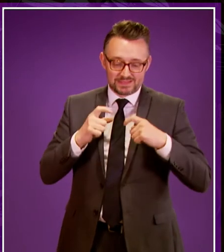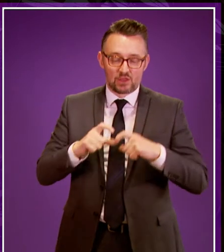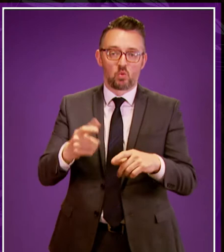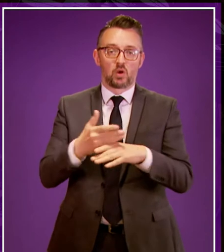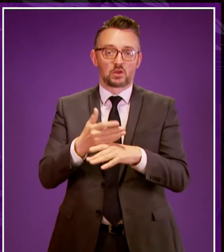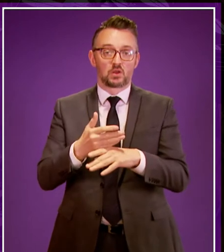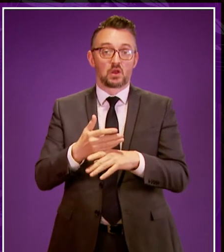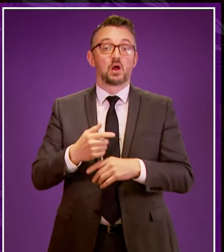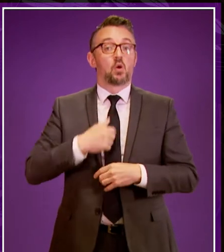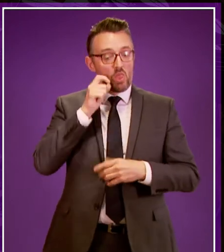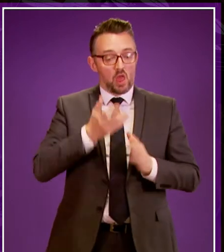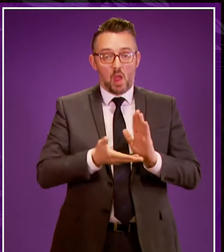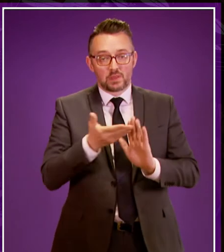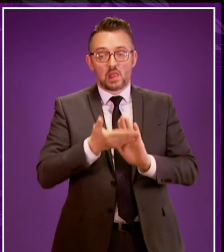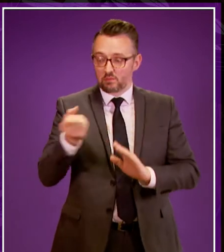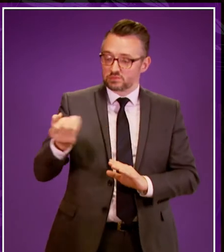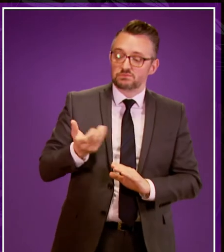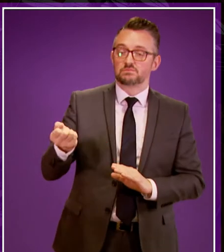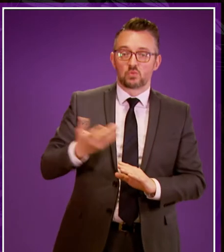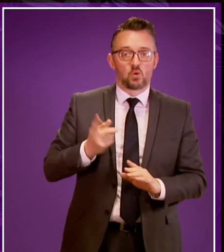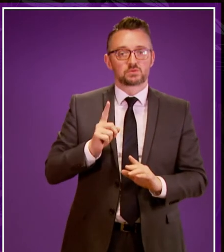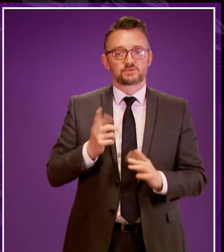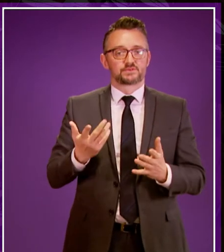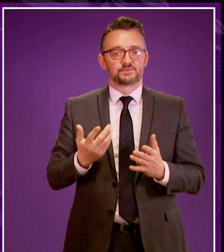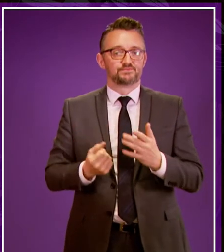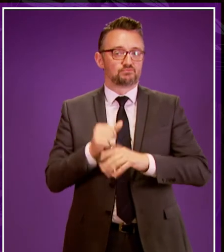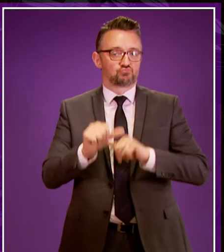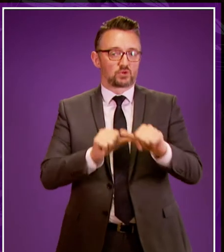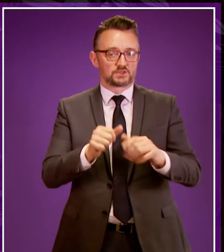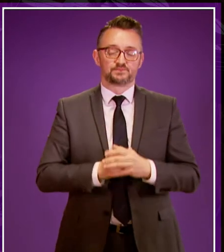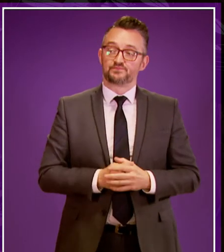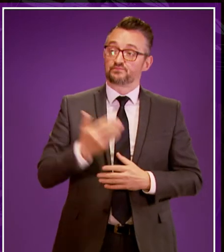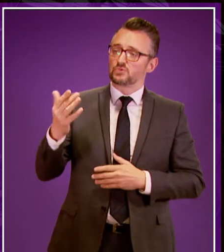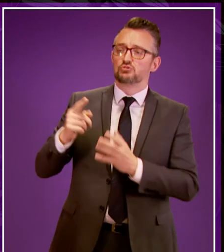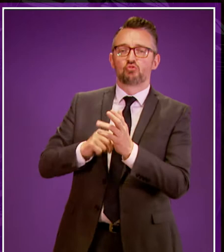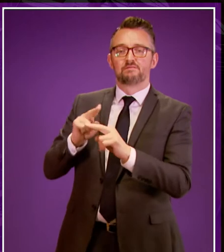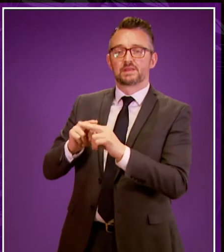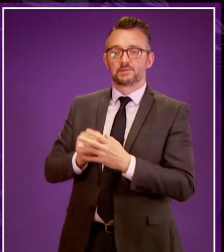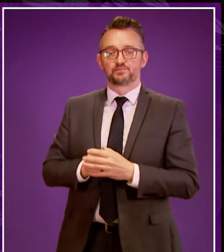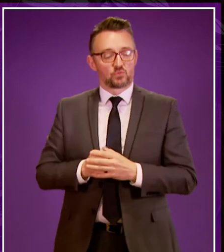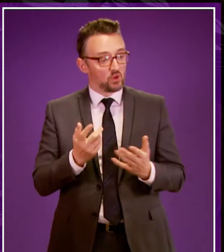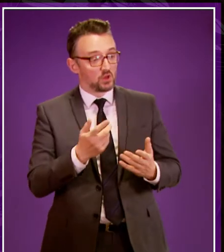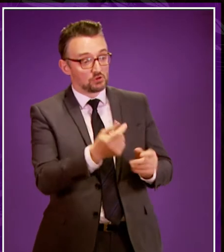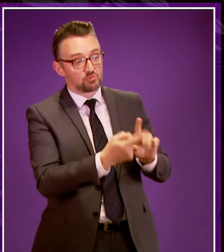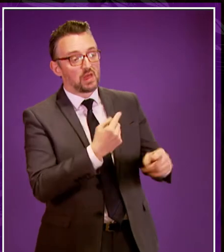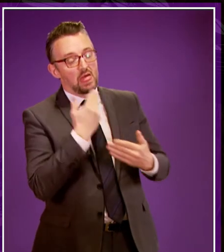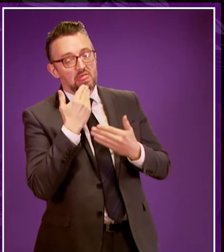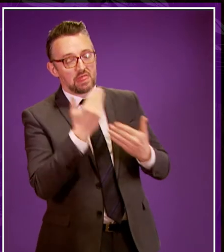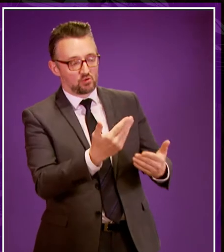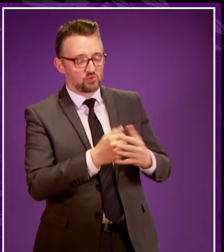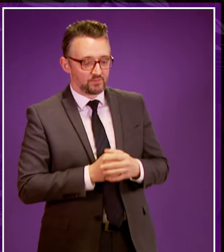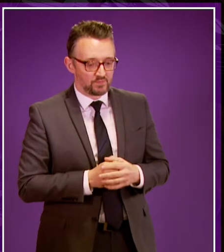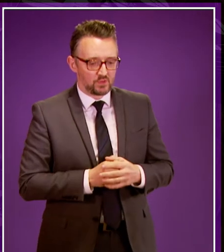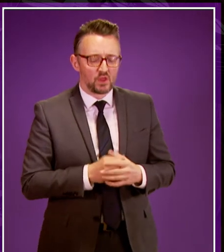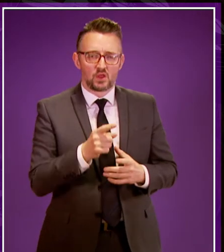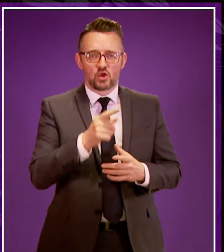continue to receive updates on progress being made. John Finney. I thank the Cabinet Secretary for that response. The Cabinet Secretary will